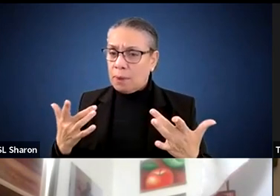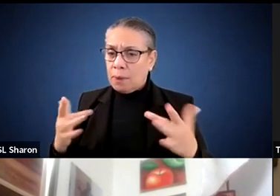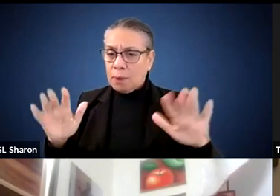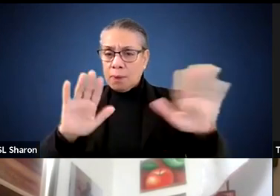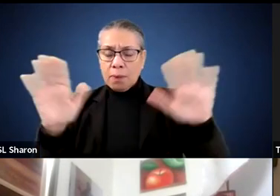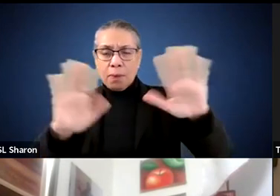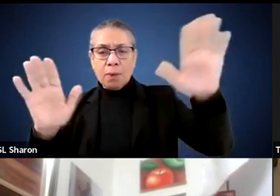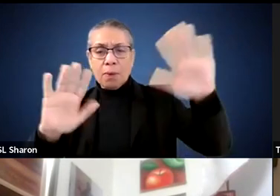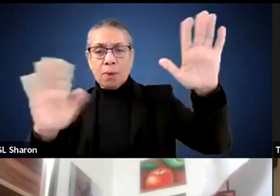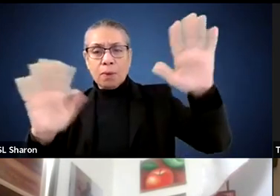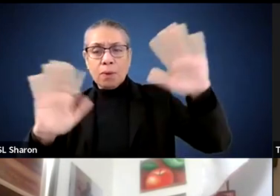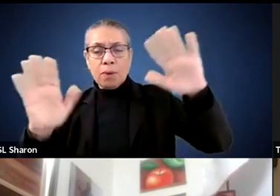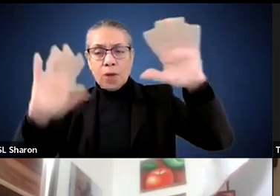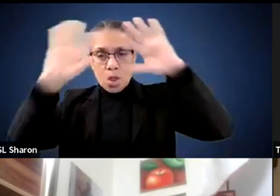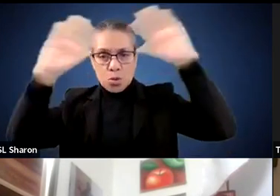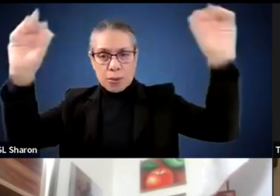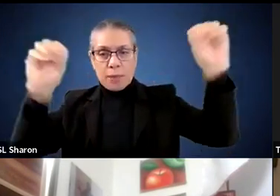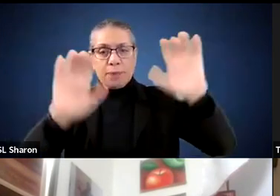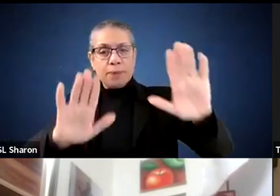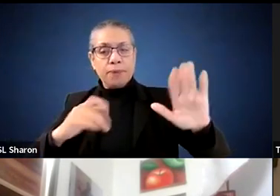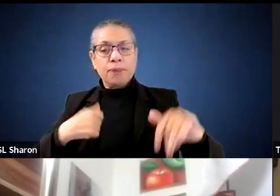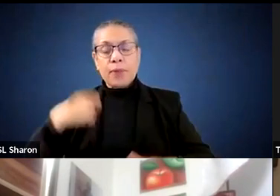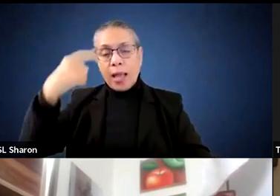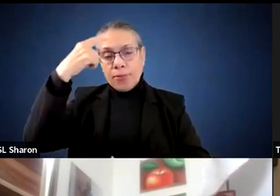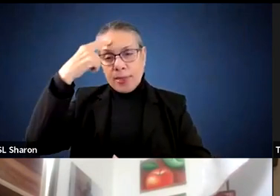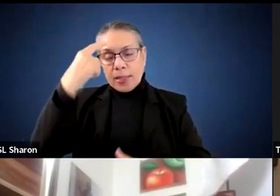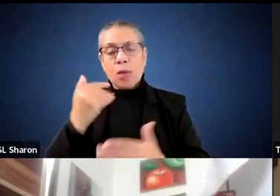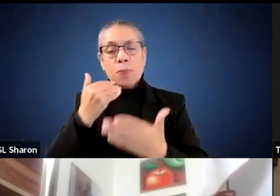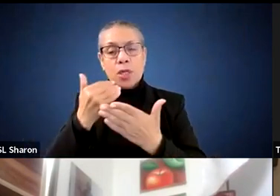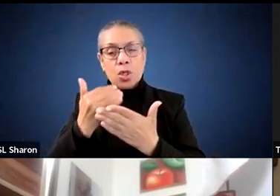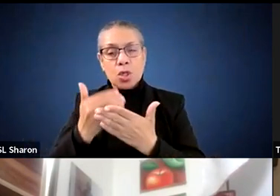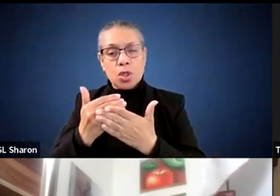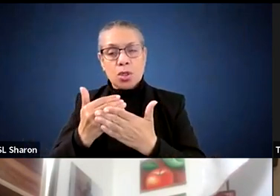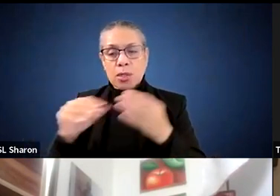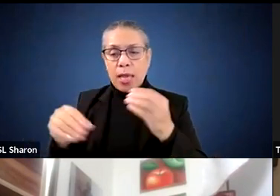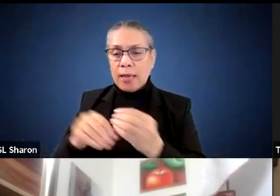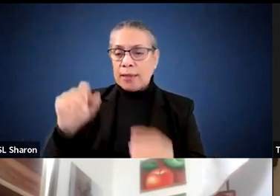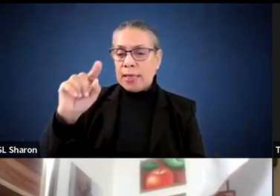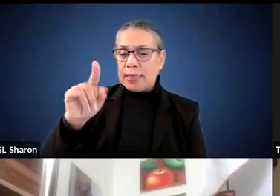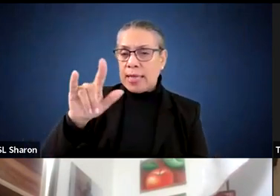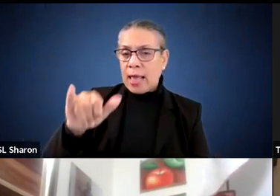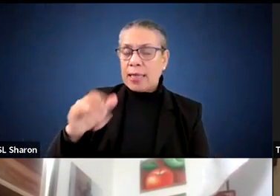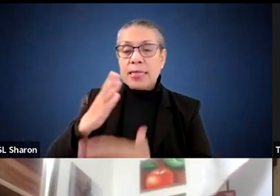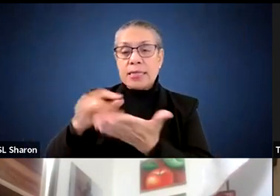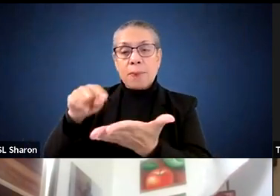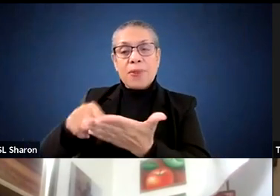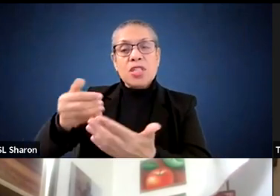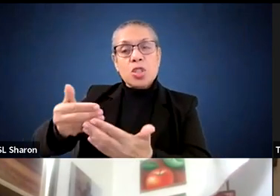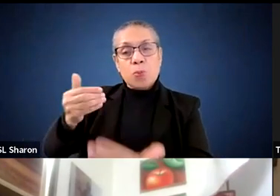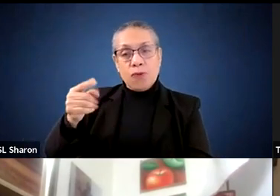Del, just a thought, but I think it would also be good to tag Talion just because some of this predates you.